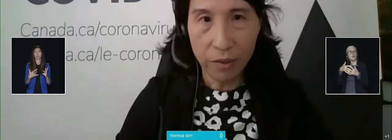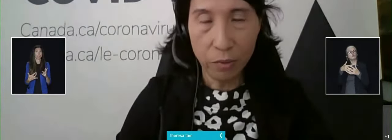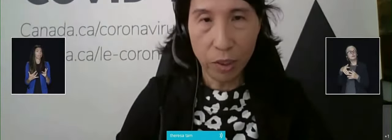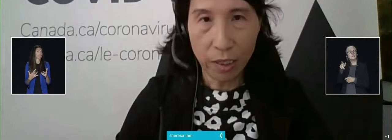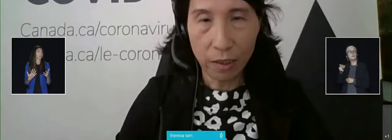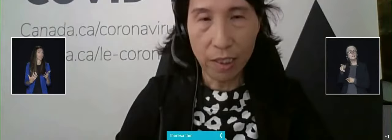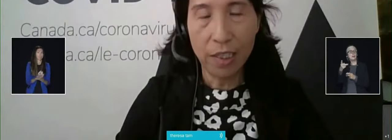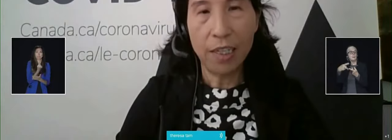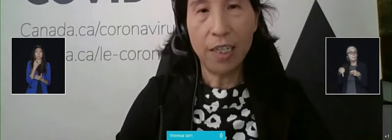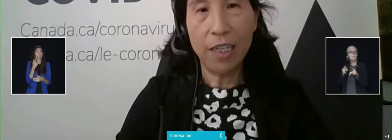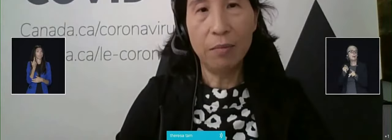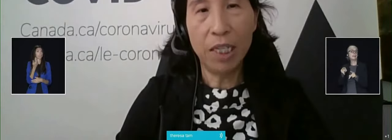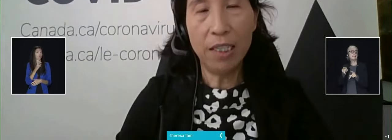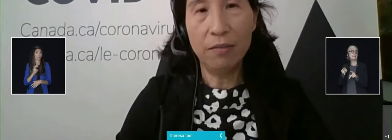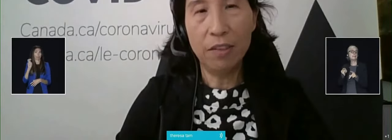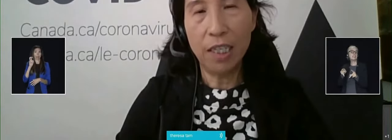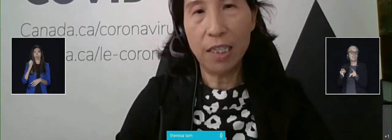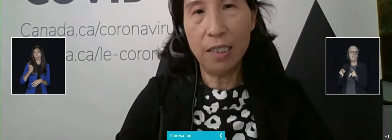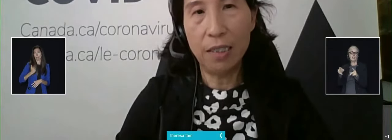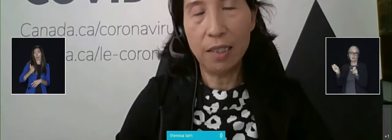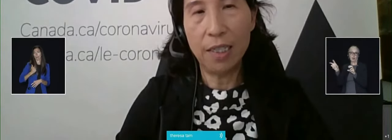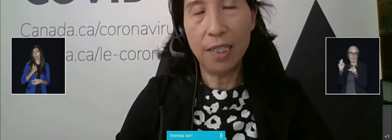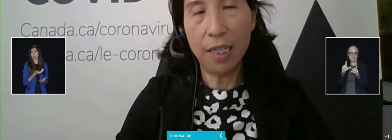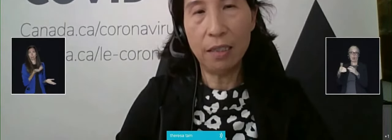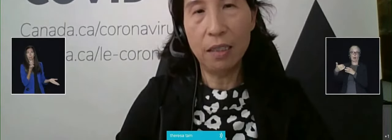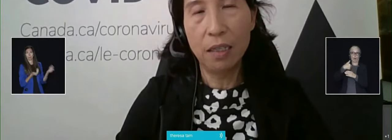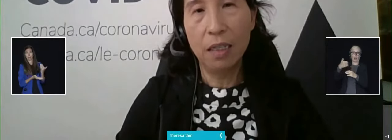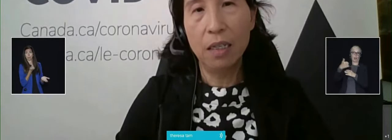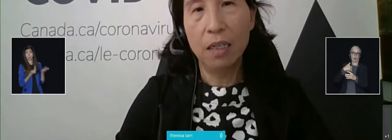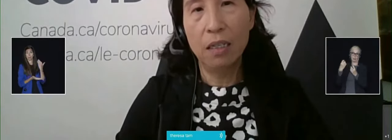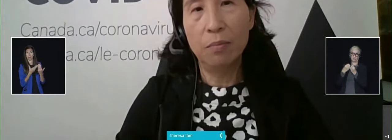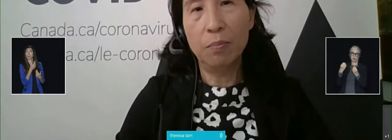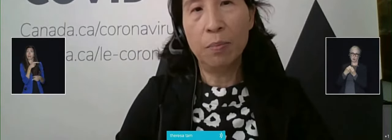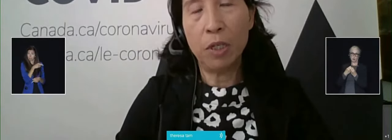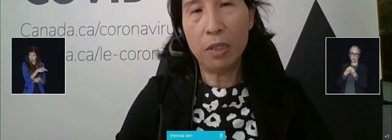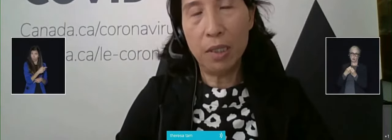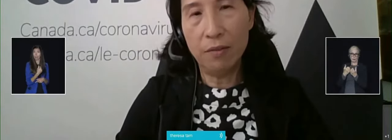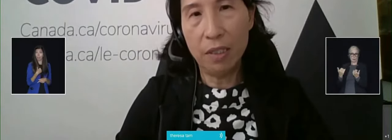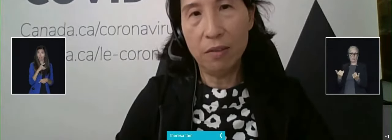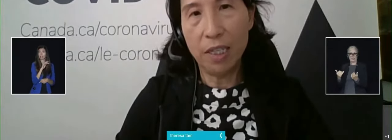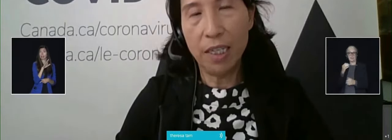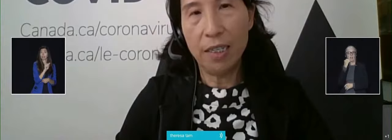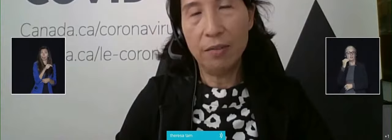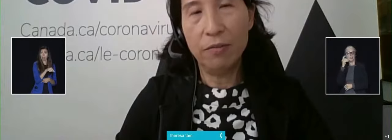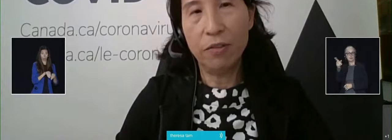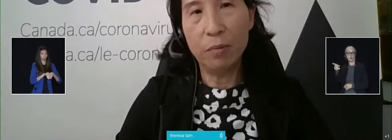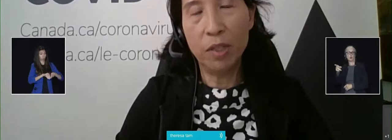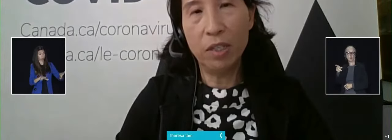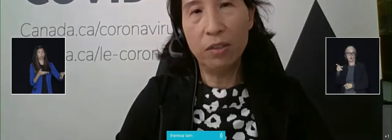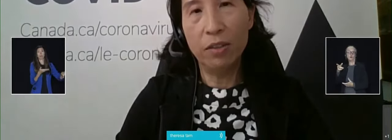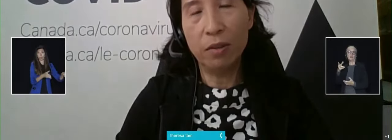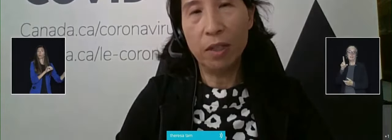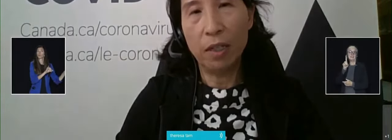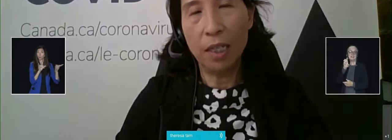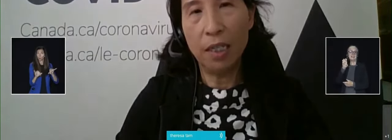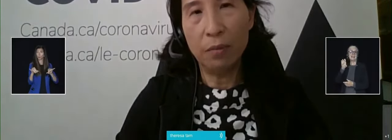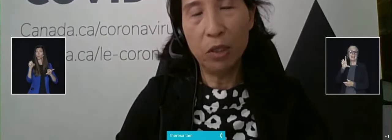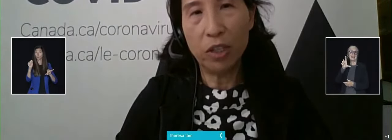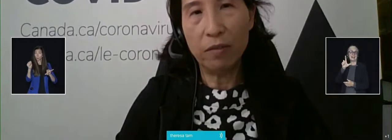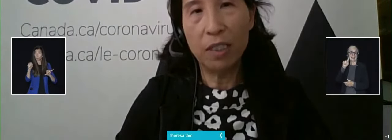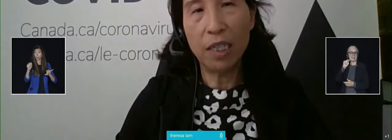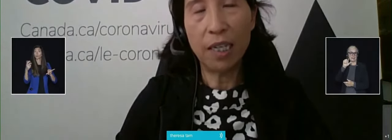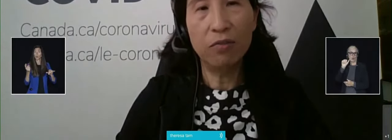-driven wave as well and many different cases. And yet, the positivity rate from those